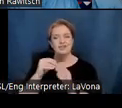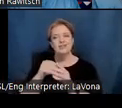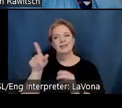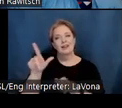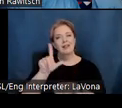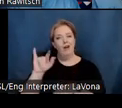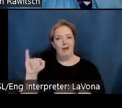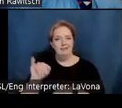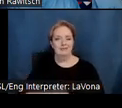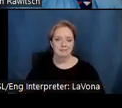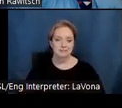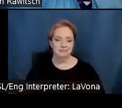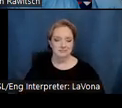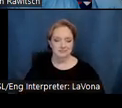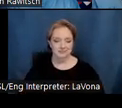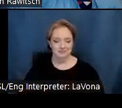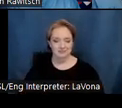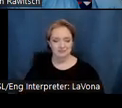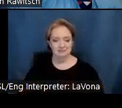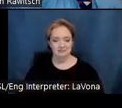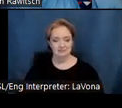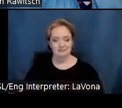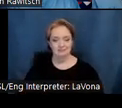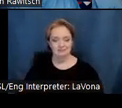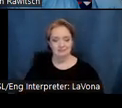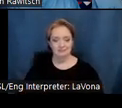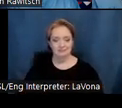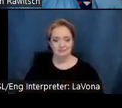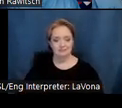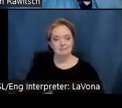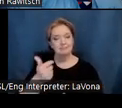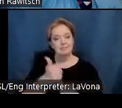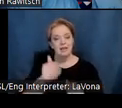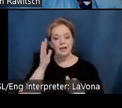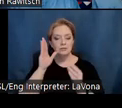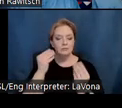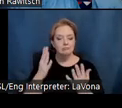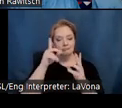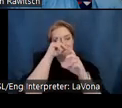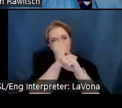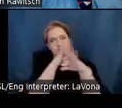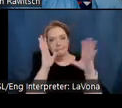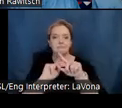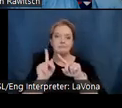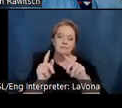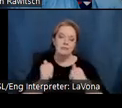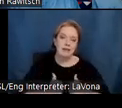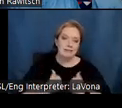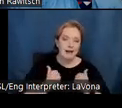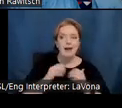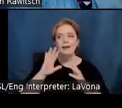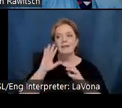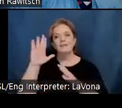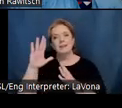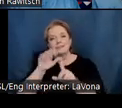So each presentation is sure to offer a unique glimpse into the environments and daily lives and creative practices of the artists who